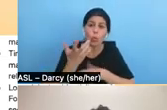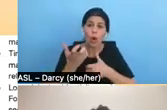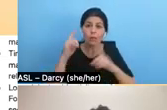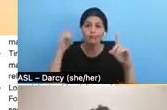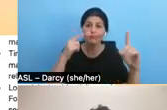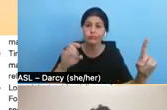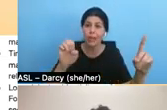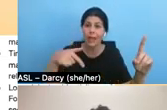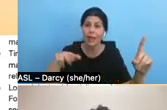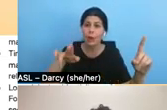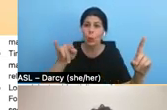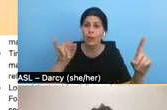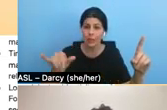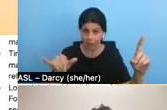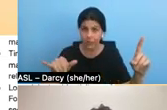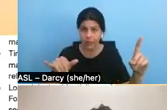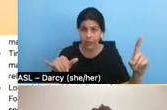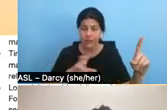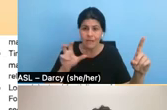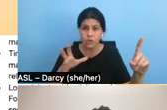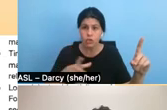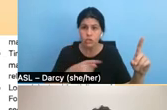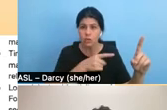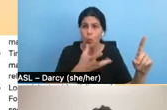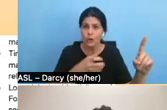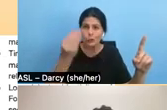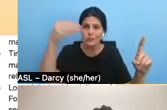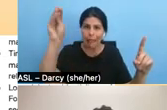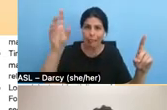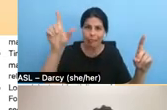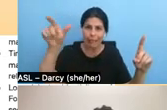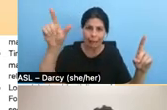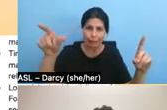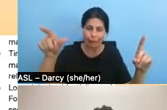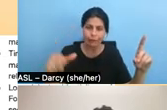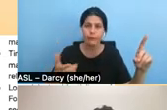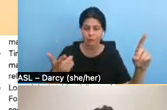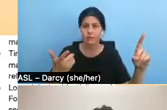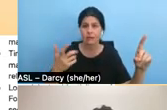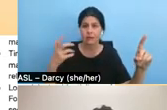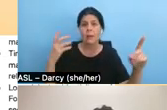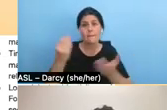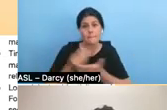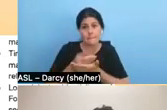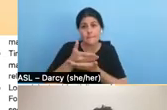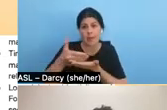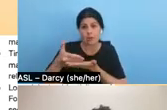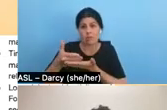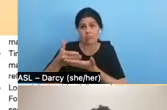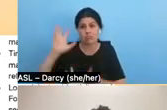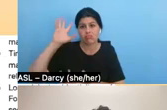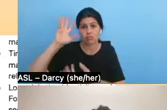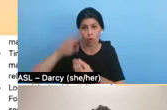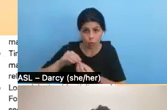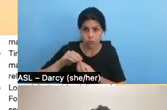interested in selling the finished film later. Um, um, the budget total has a really